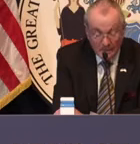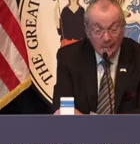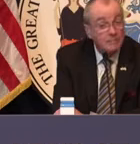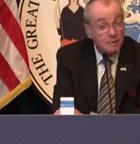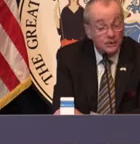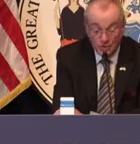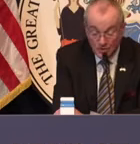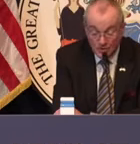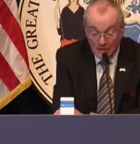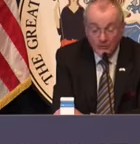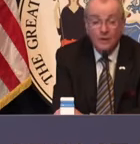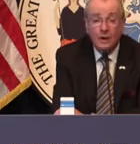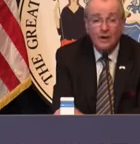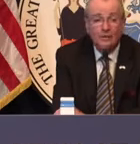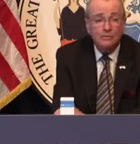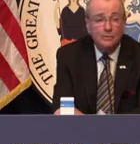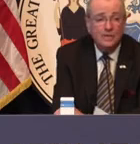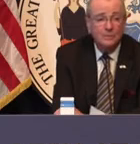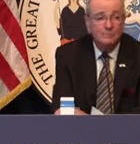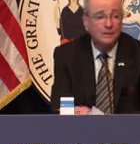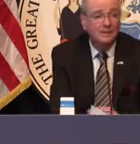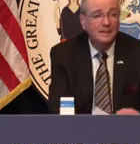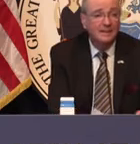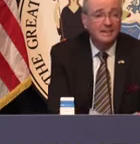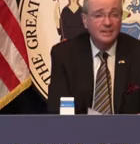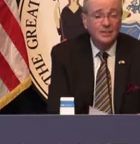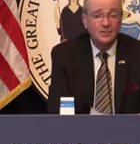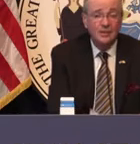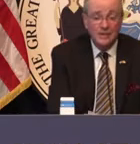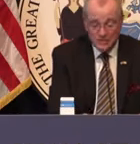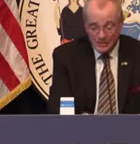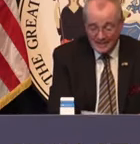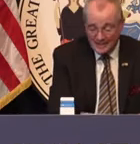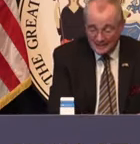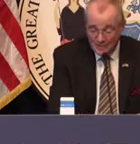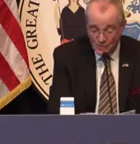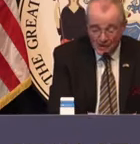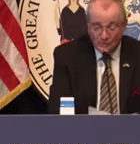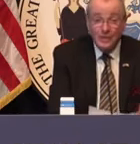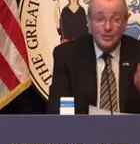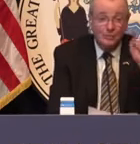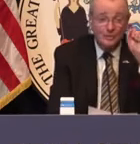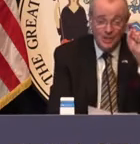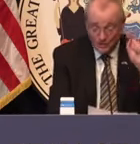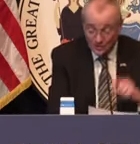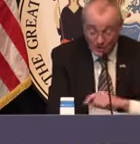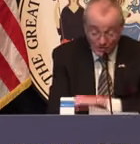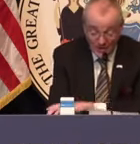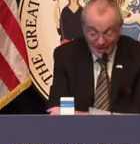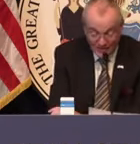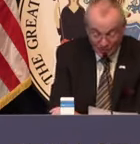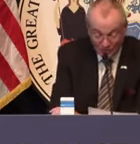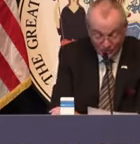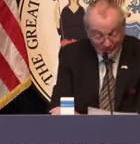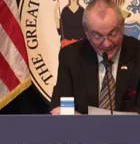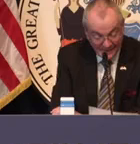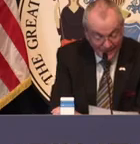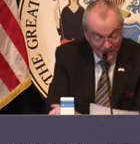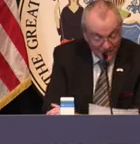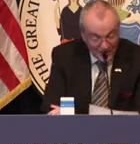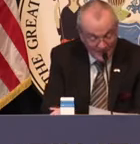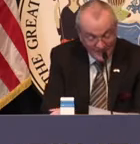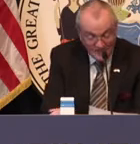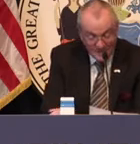Eric, and Bill Jr., and I had the great honor of speaking with Bill Jr. yesterday. And his wife's a German teacher at Dover High. Another reason